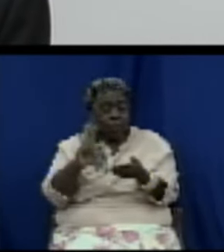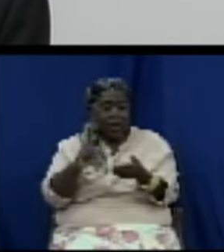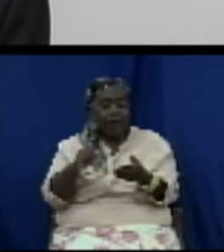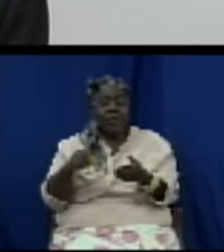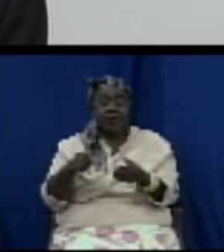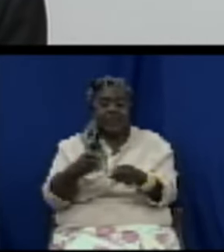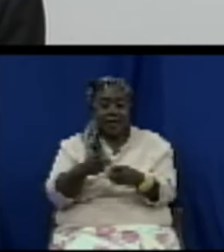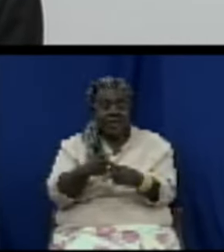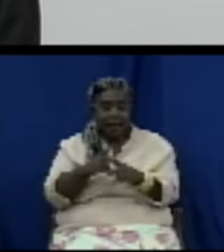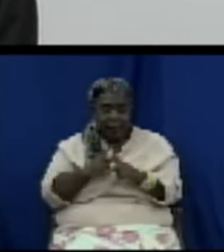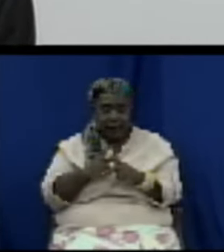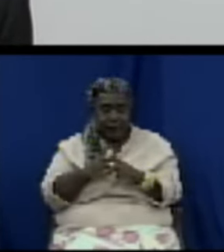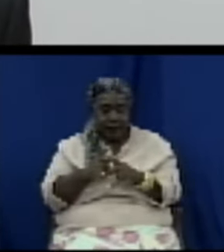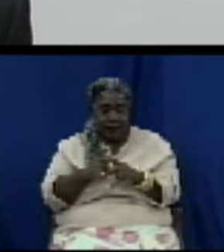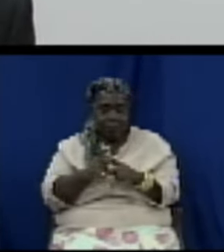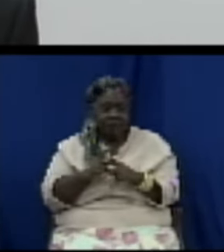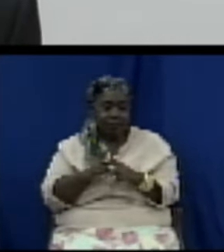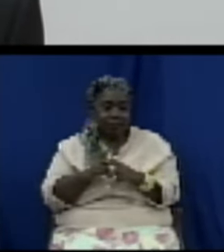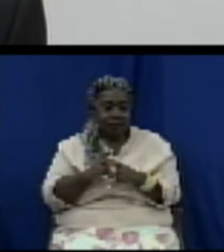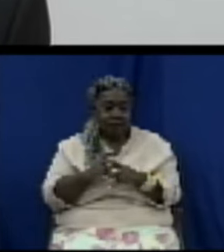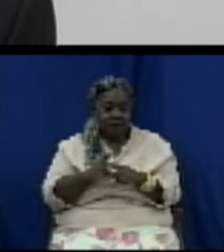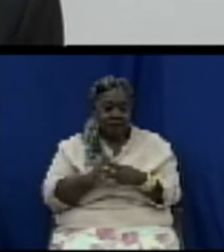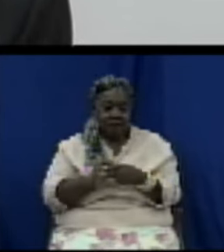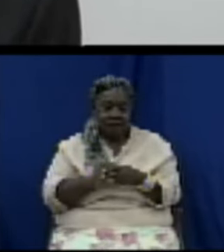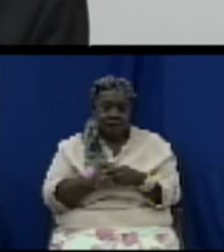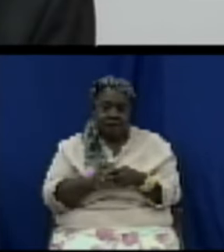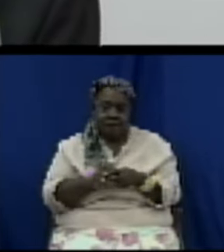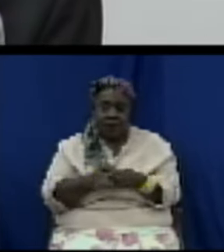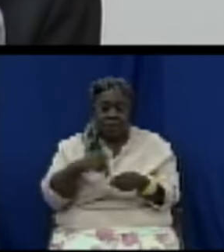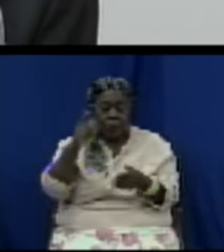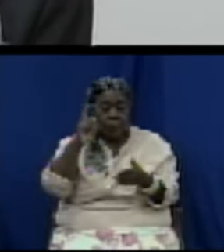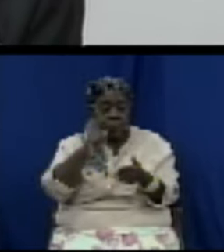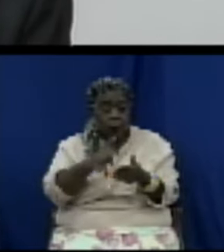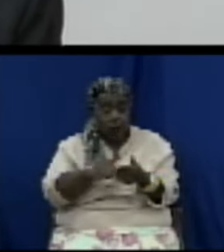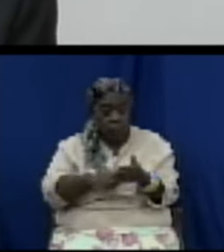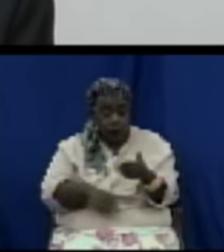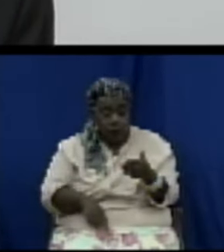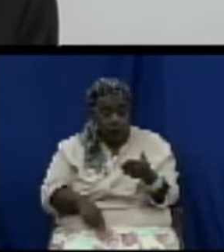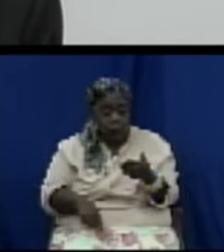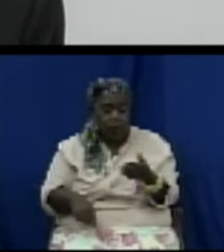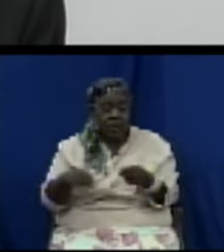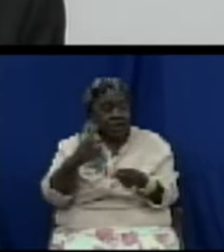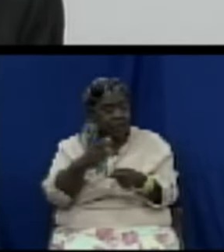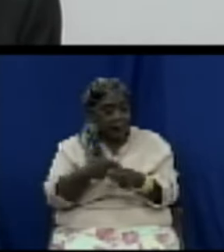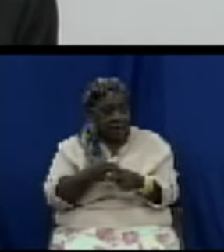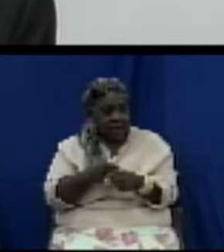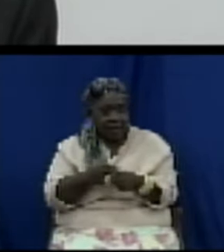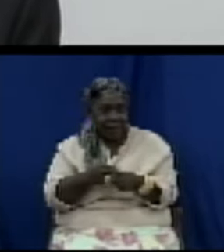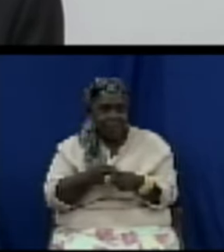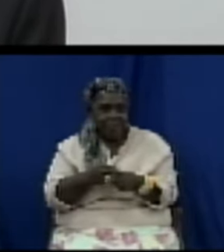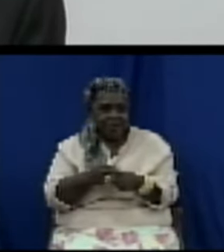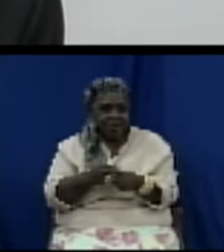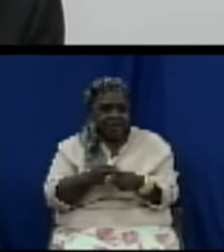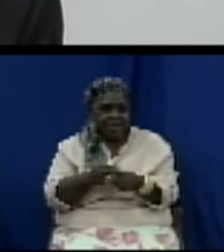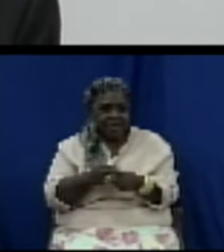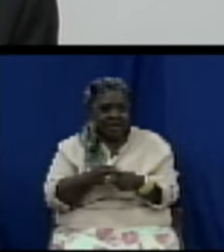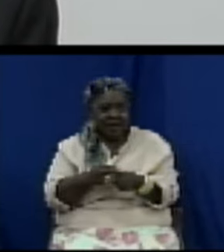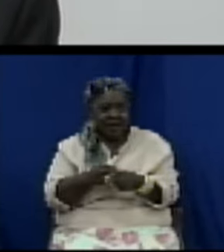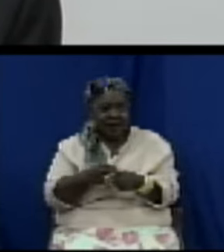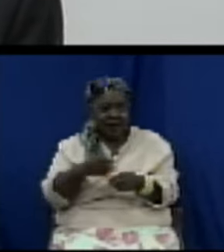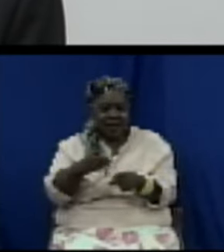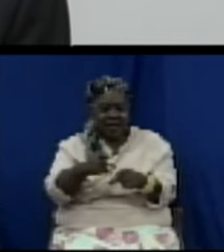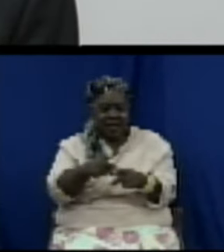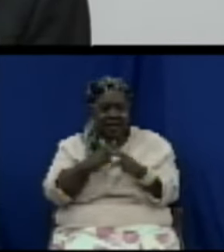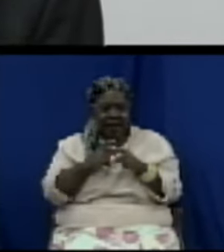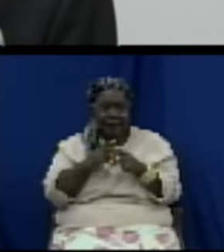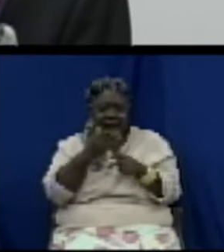what are the conditions of storage was it stored with rats and dogs and cockroaches